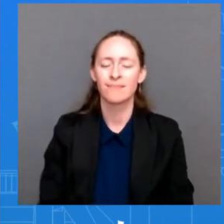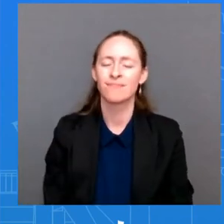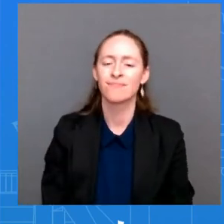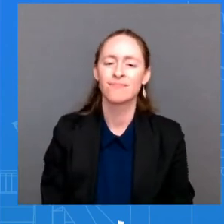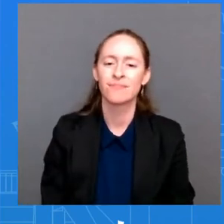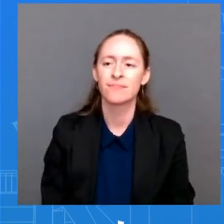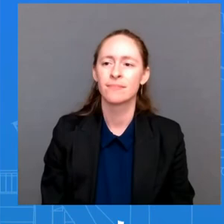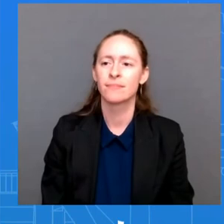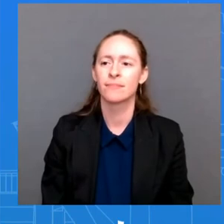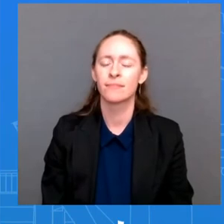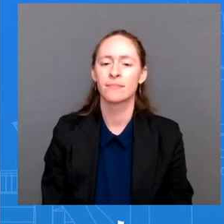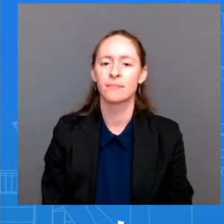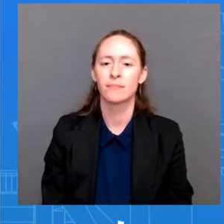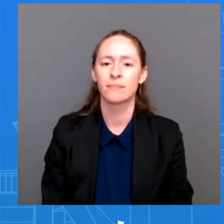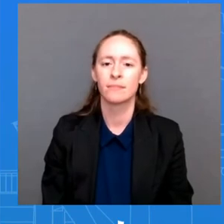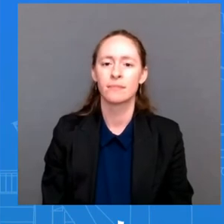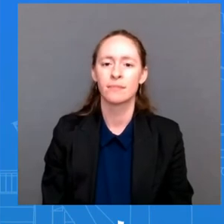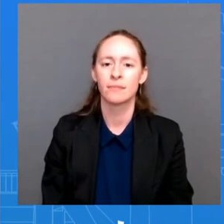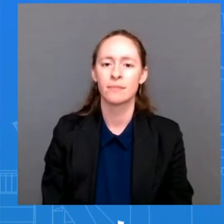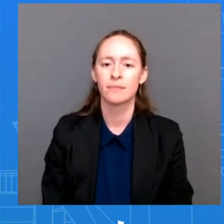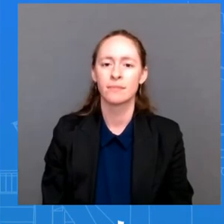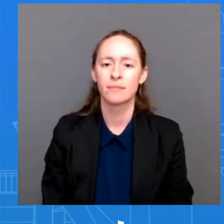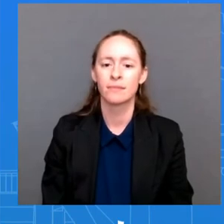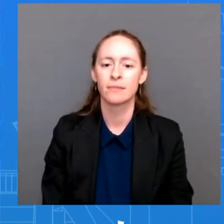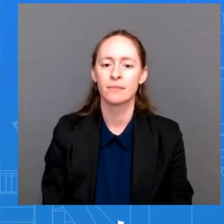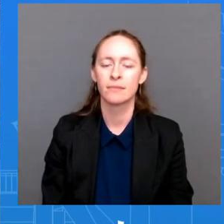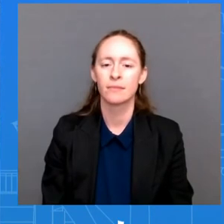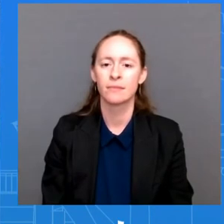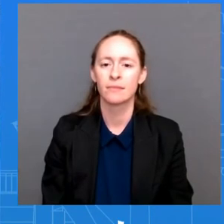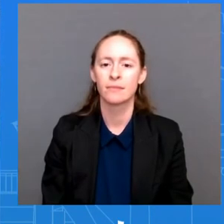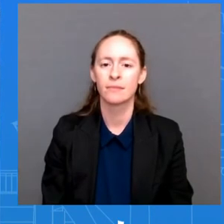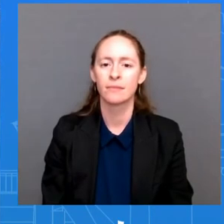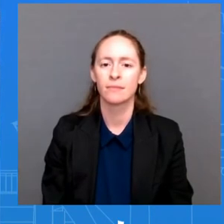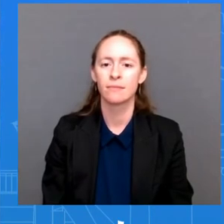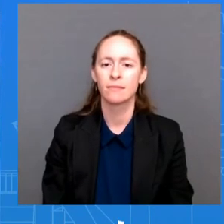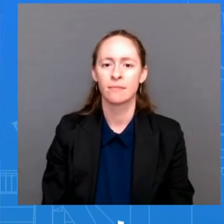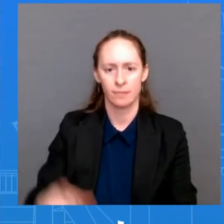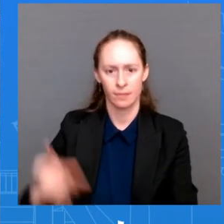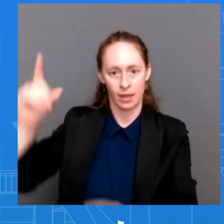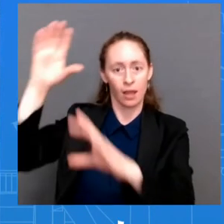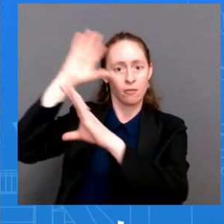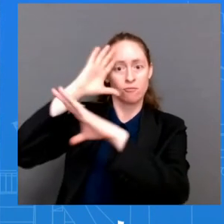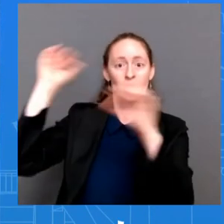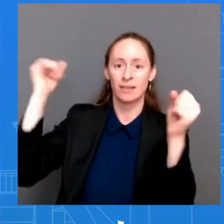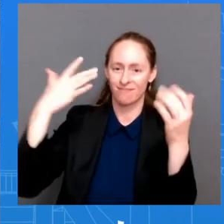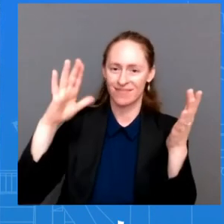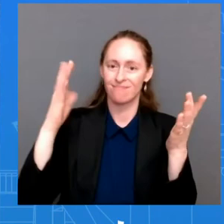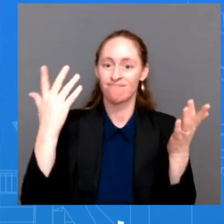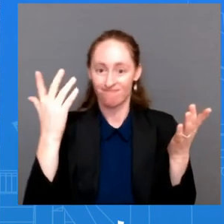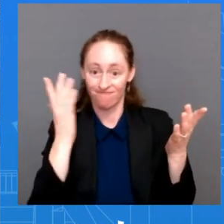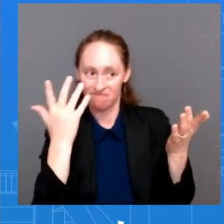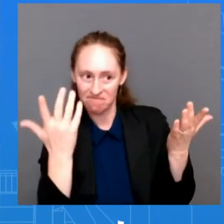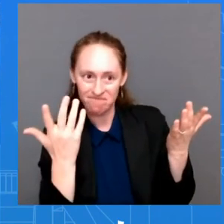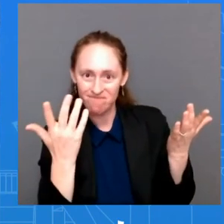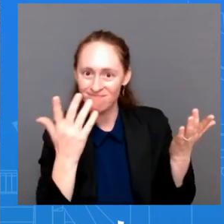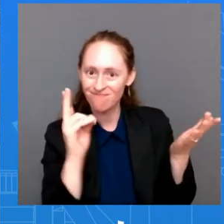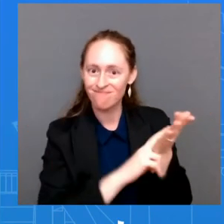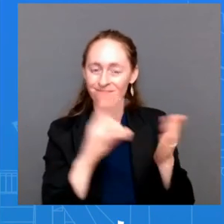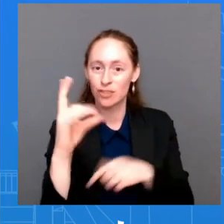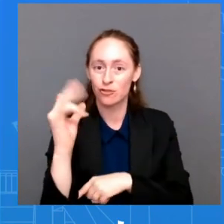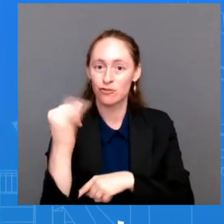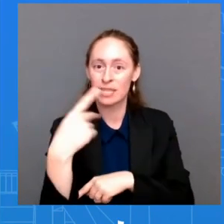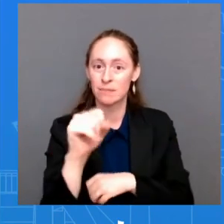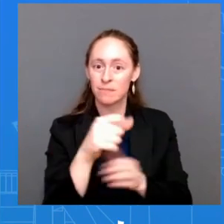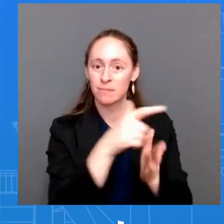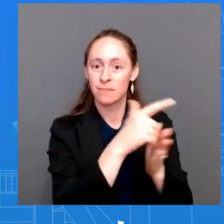when will the president sign the chips bill is that something that he'll do while he's isolating is that something he's going to do when he can resume travel yeah we will have something